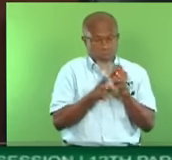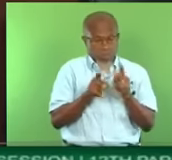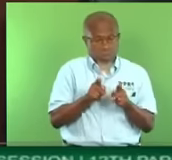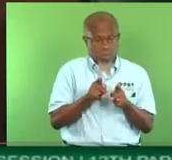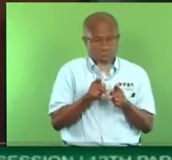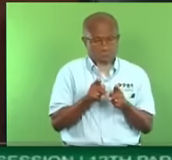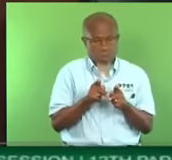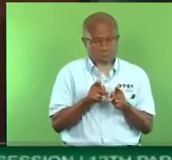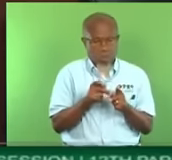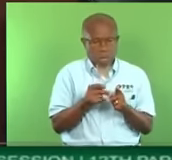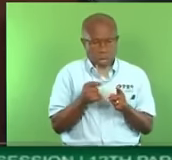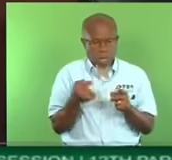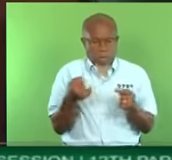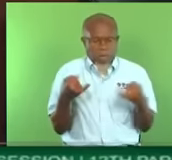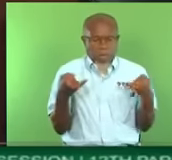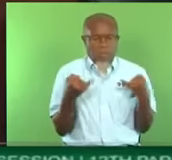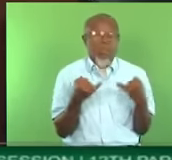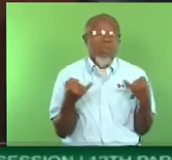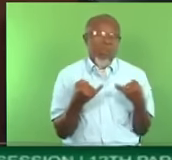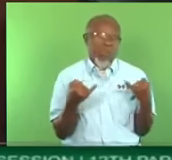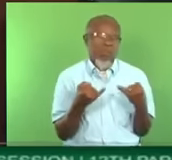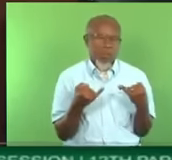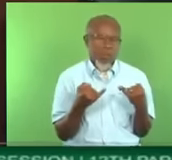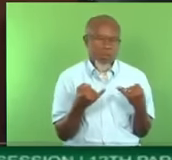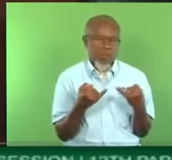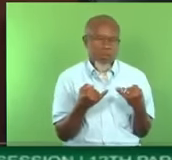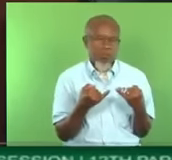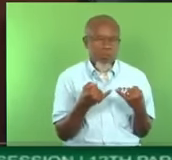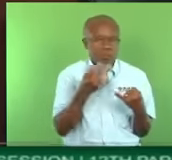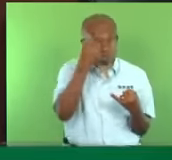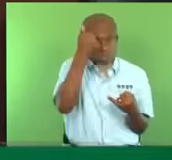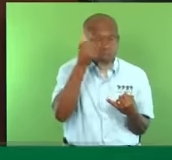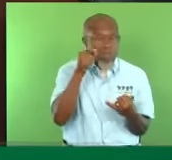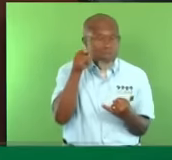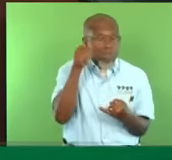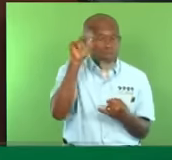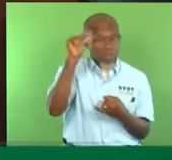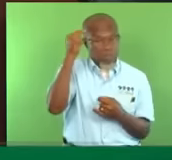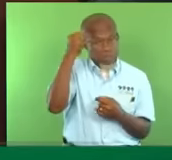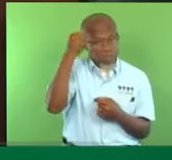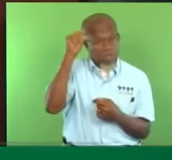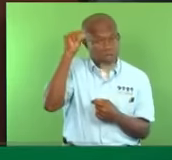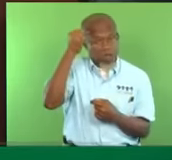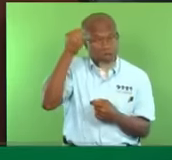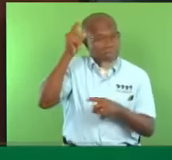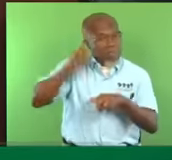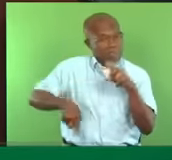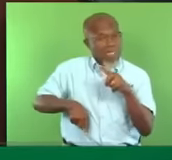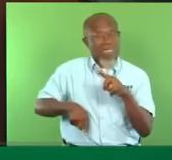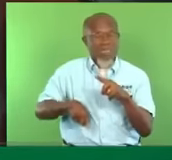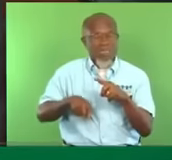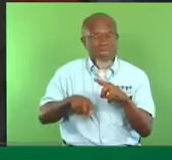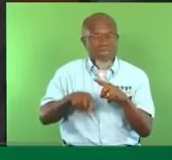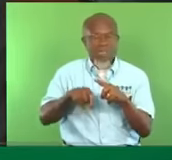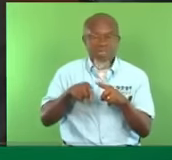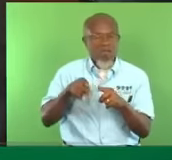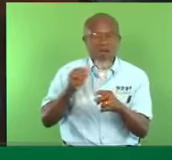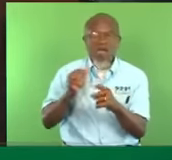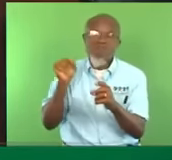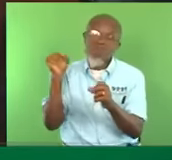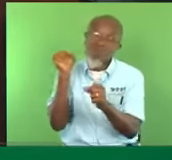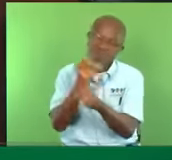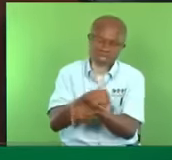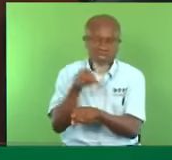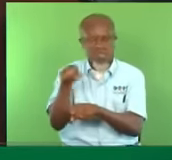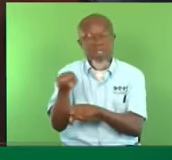government itself, they believe, cannot confront the criminal elements. And, Mr. Deputy Speaker, I repeat the call that the